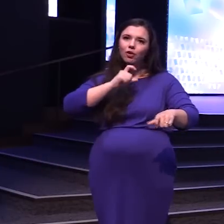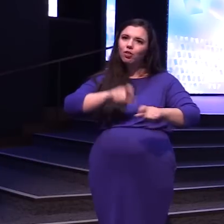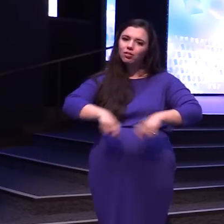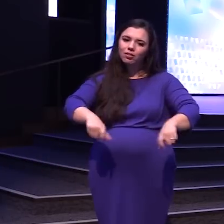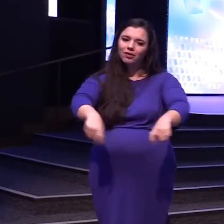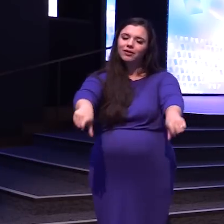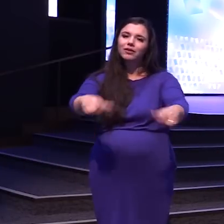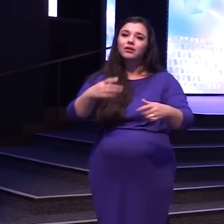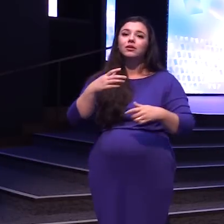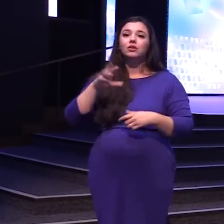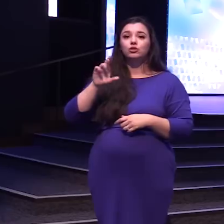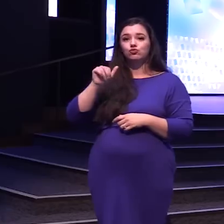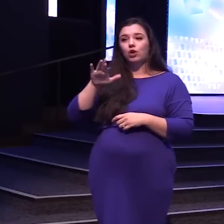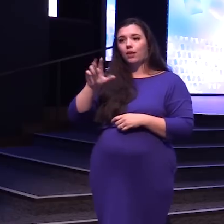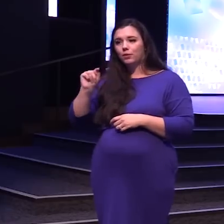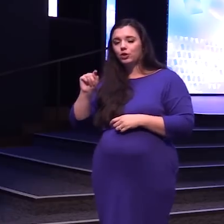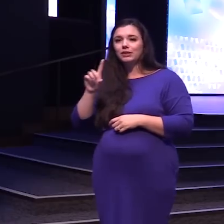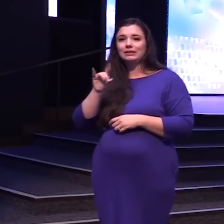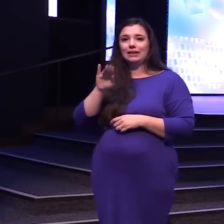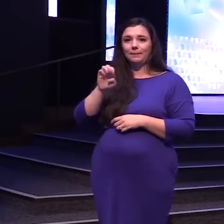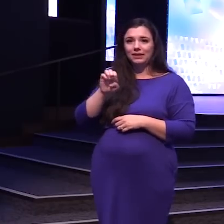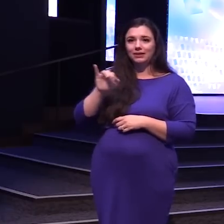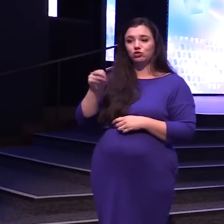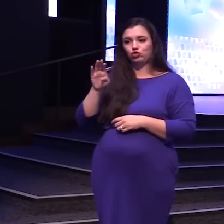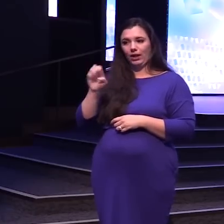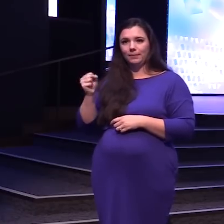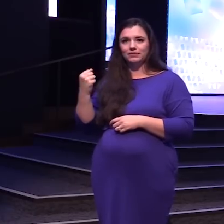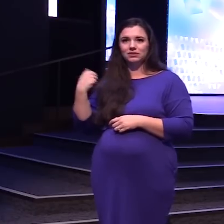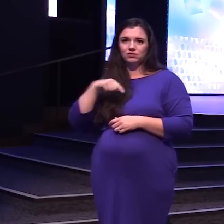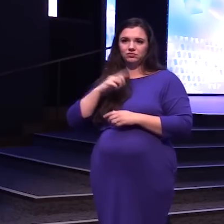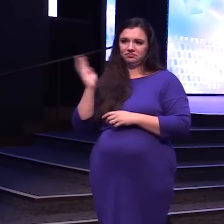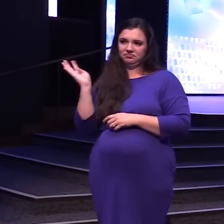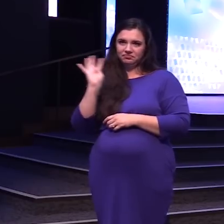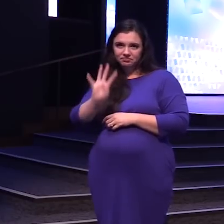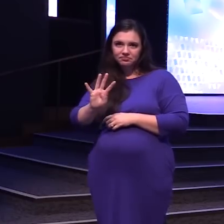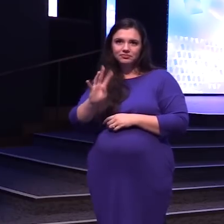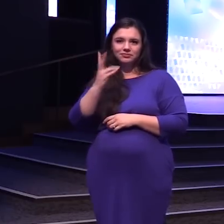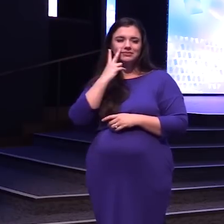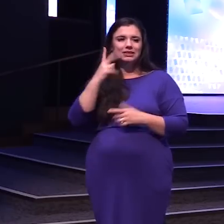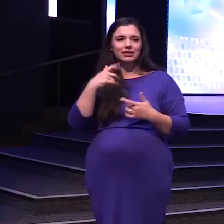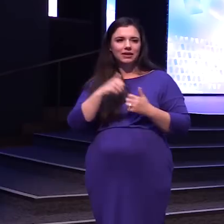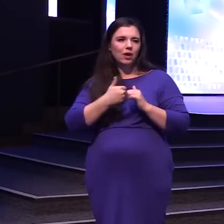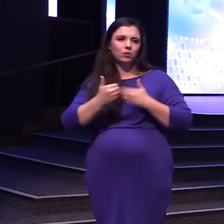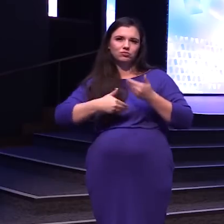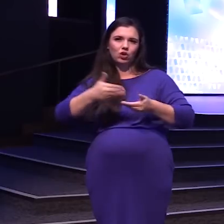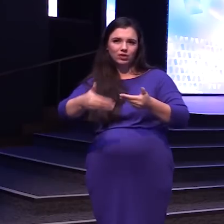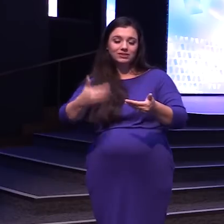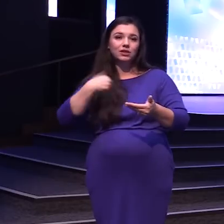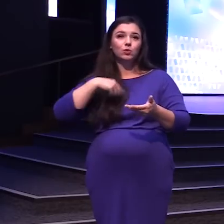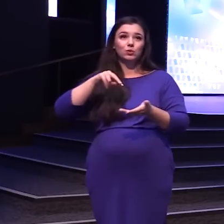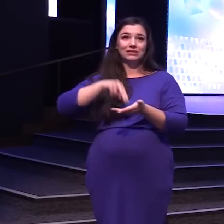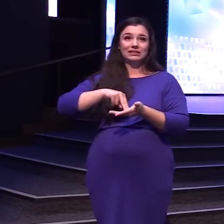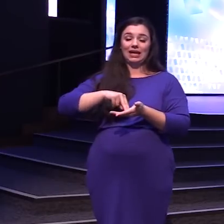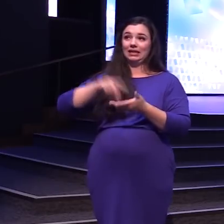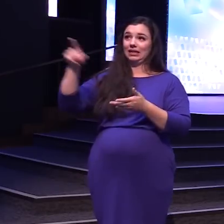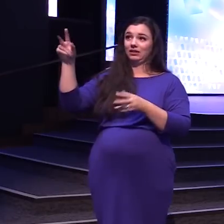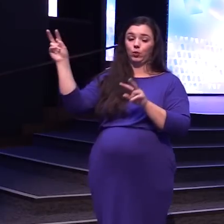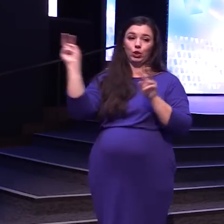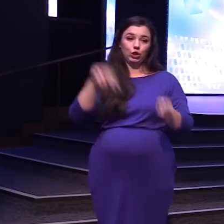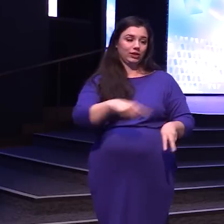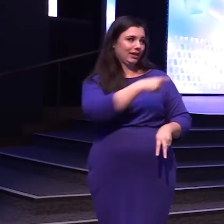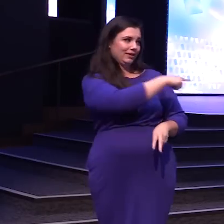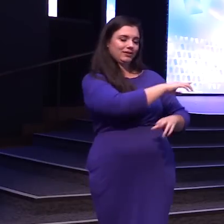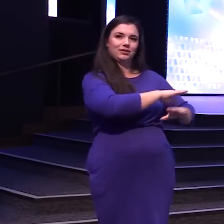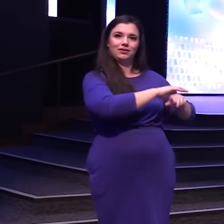Robert and Debbie And James and I Came to see You know how it was going And we were standing You know somewhere up here Looking down at this platform